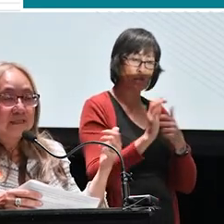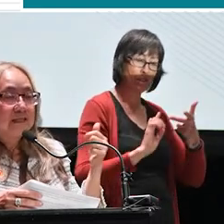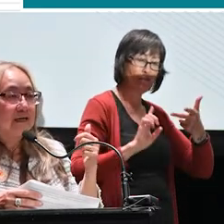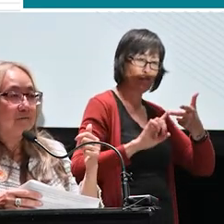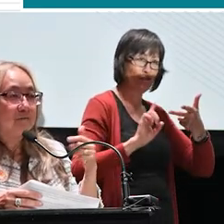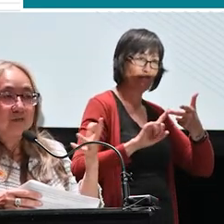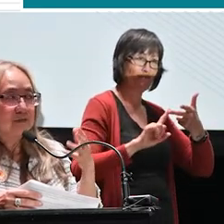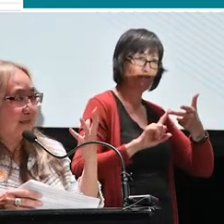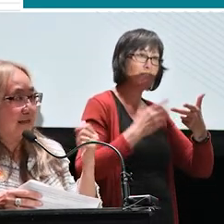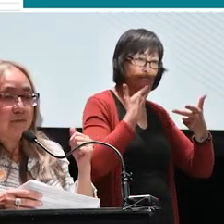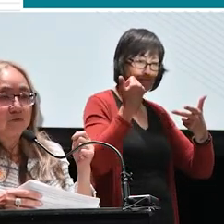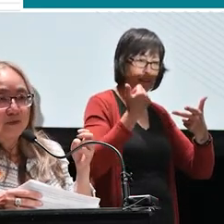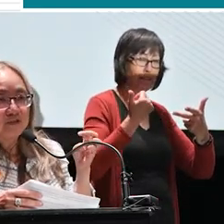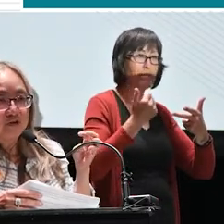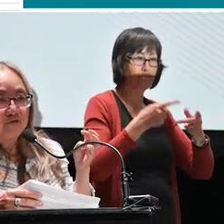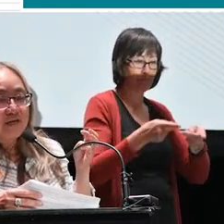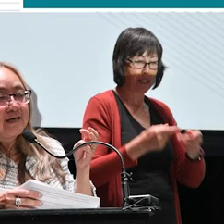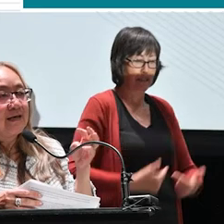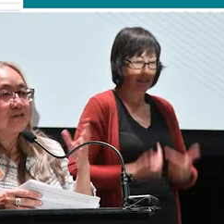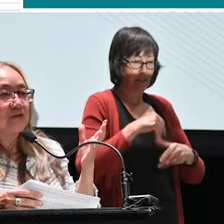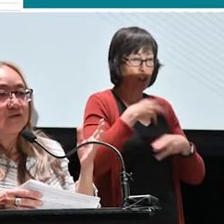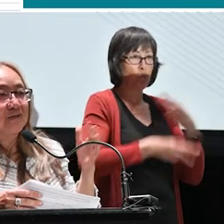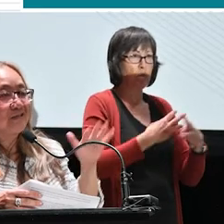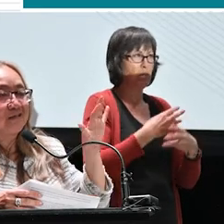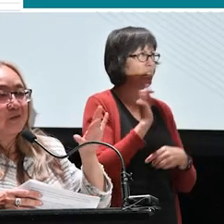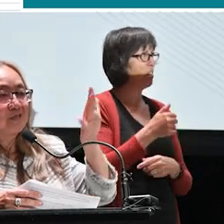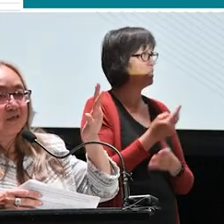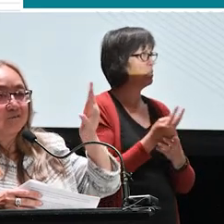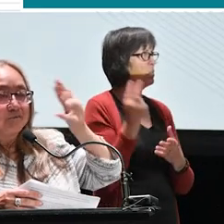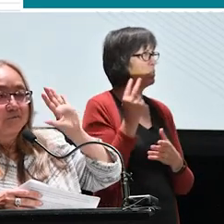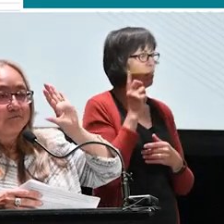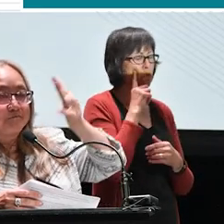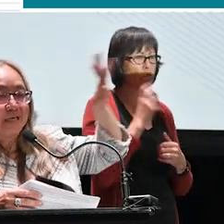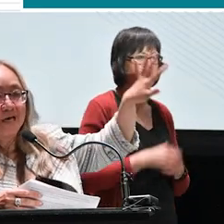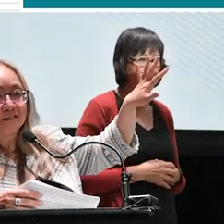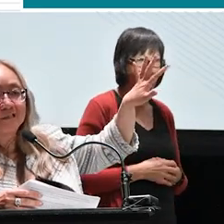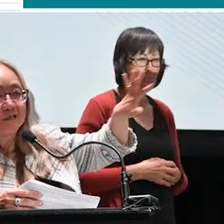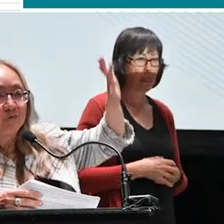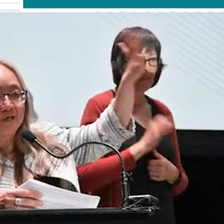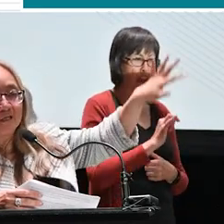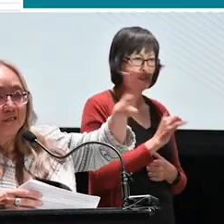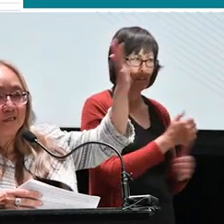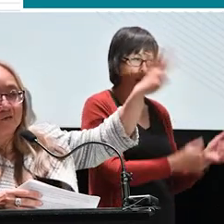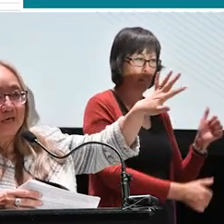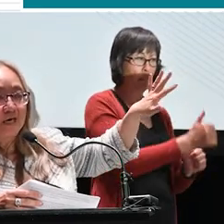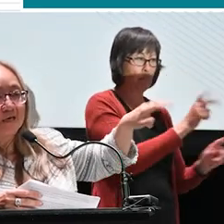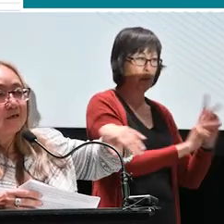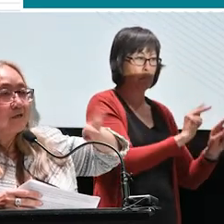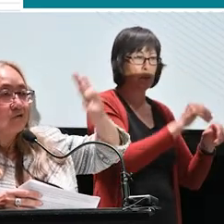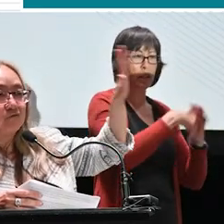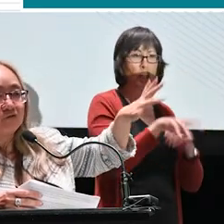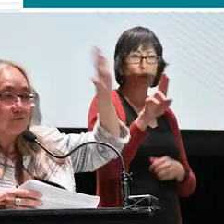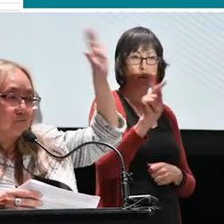just like a couple of weeks ago. And so that's a bunch of big heads somewhere in the UK